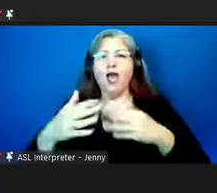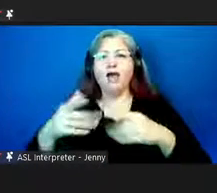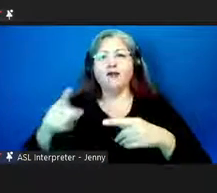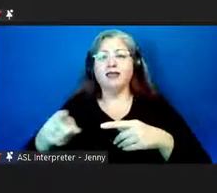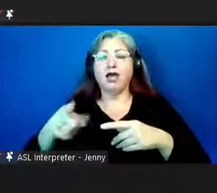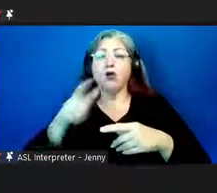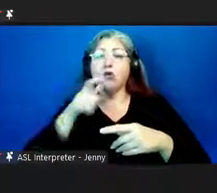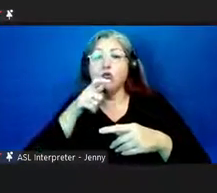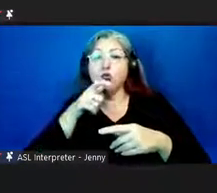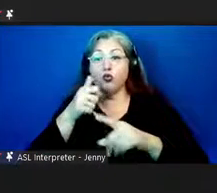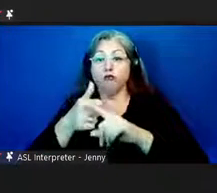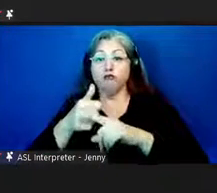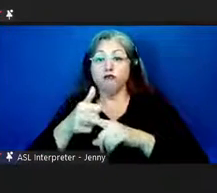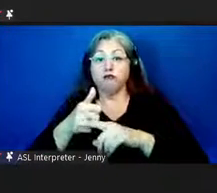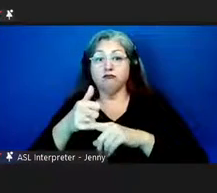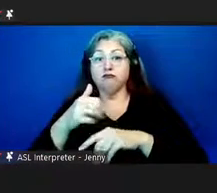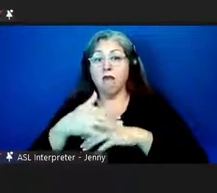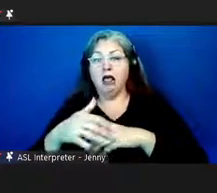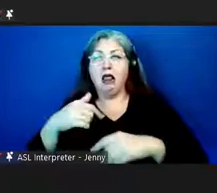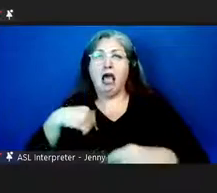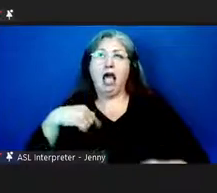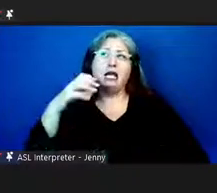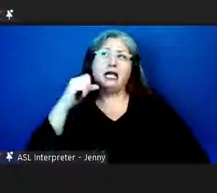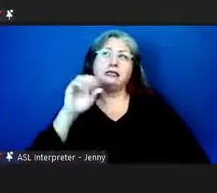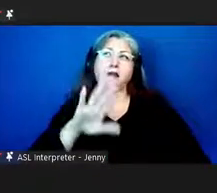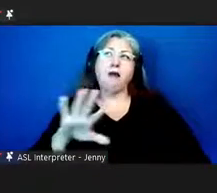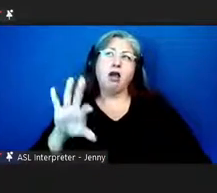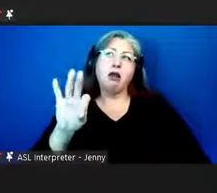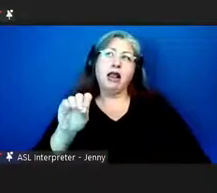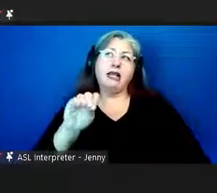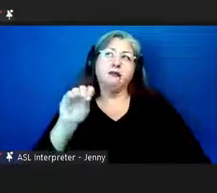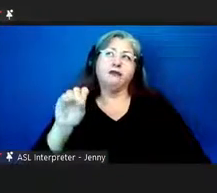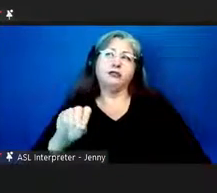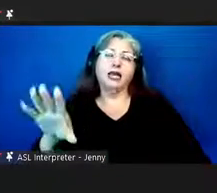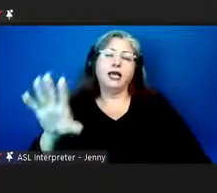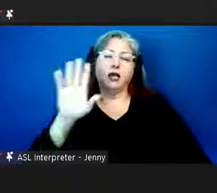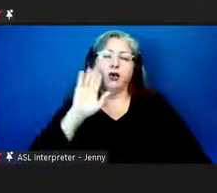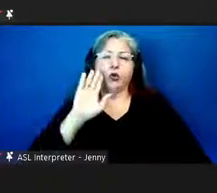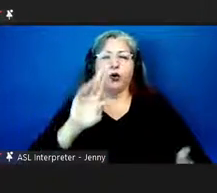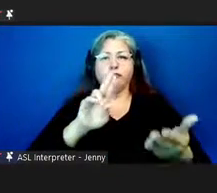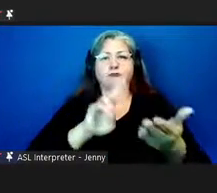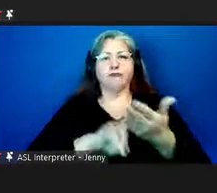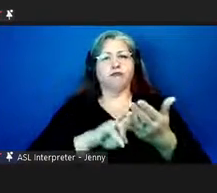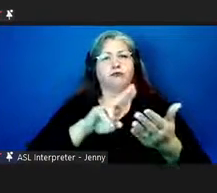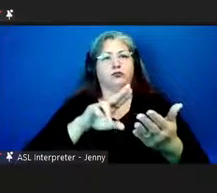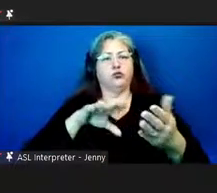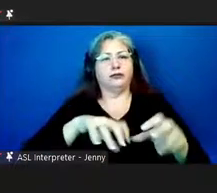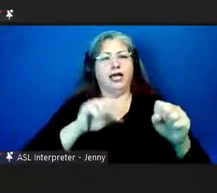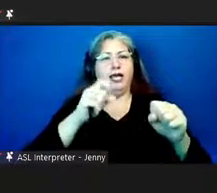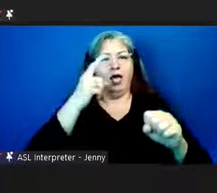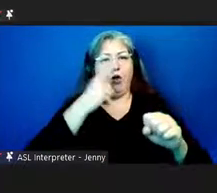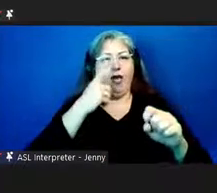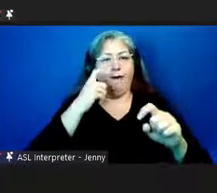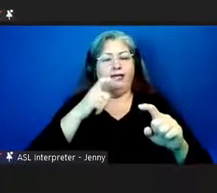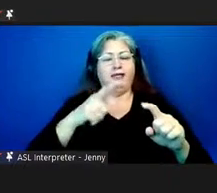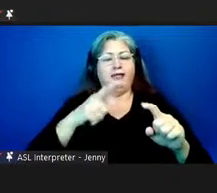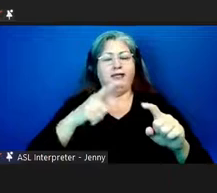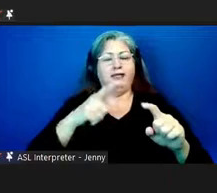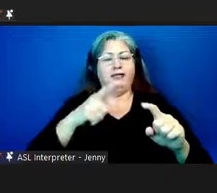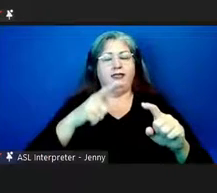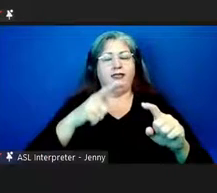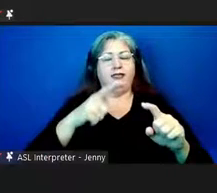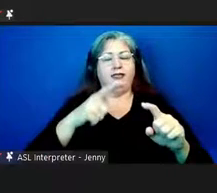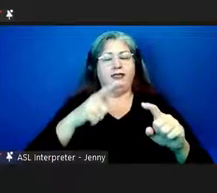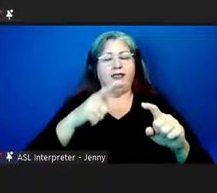enrolled i would say at least 90 of them would be enrolling in taking a wine because of this awakening